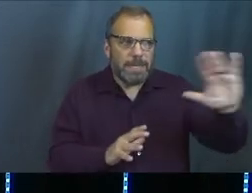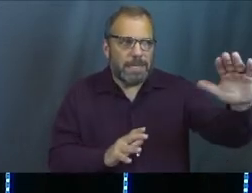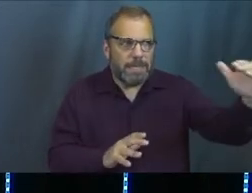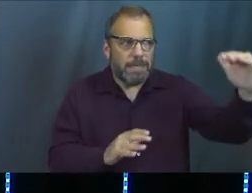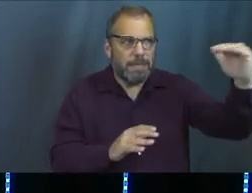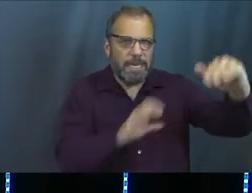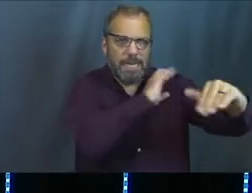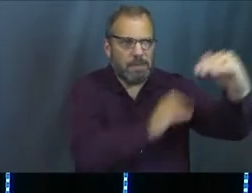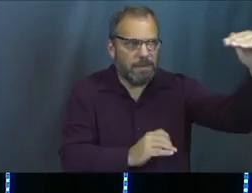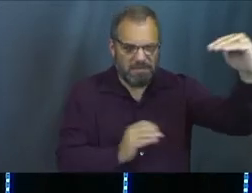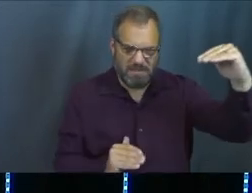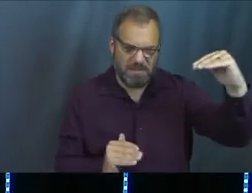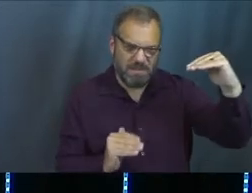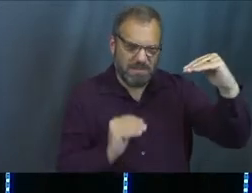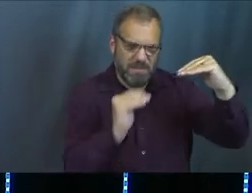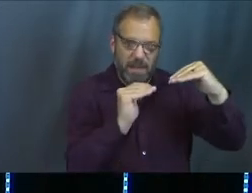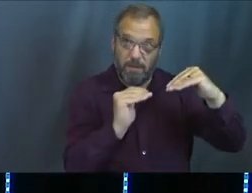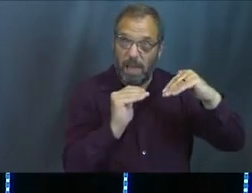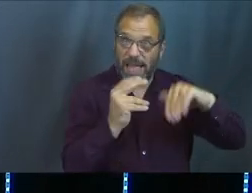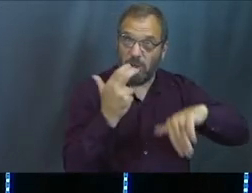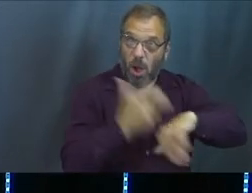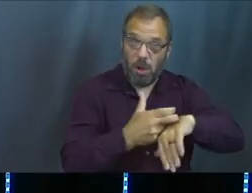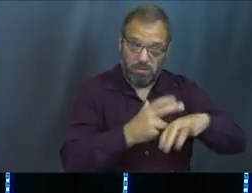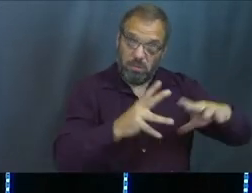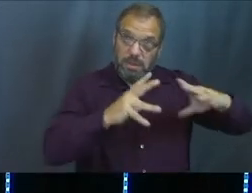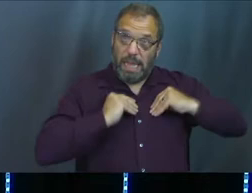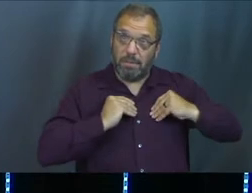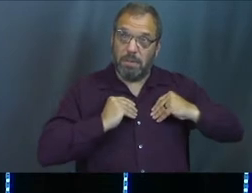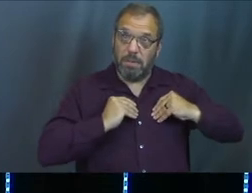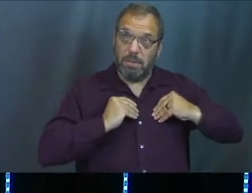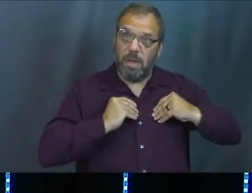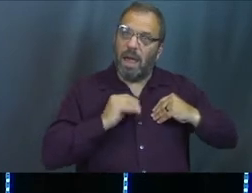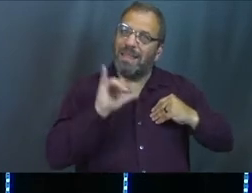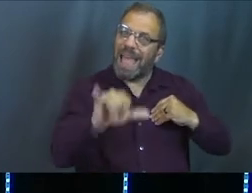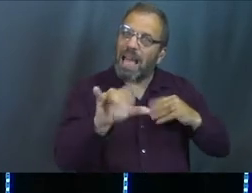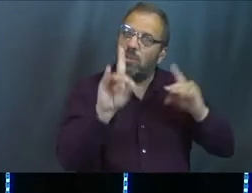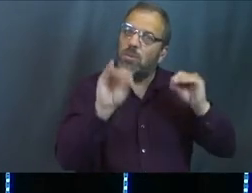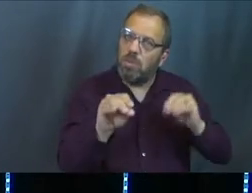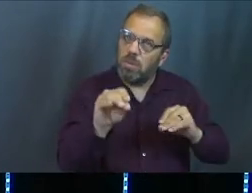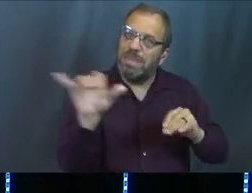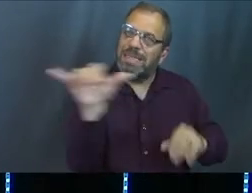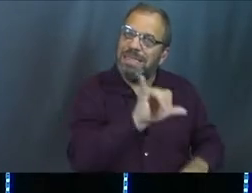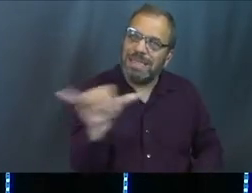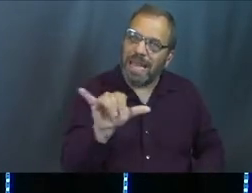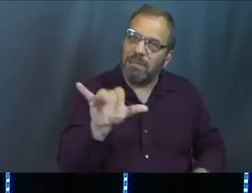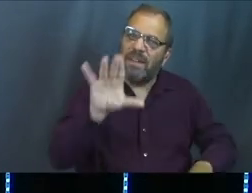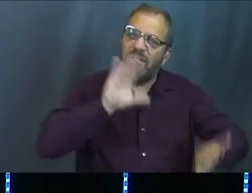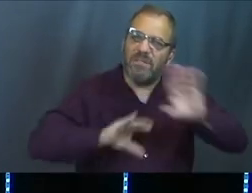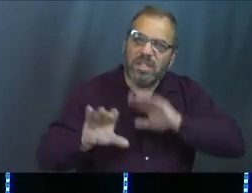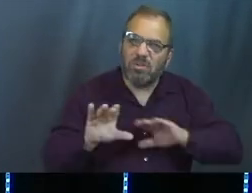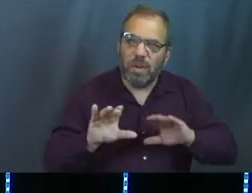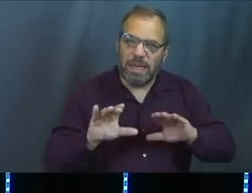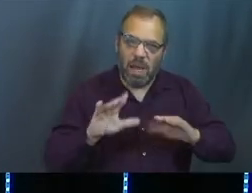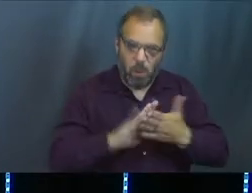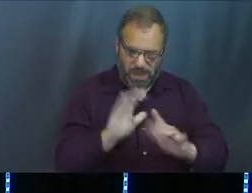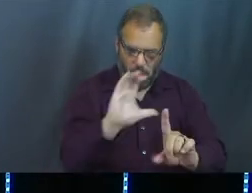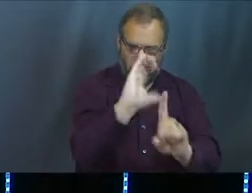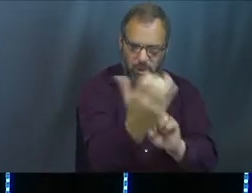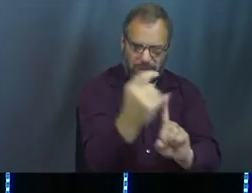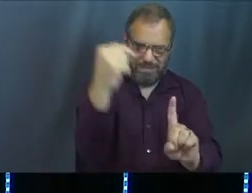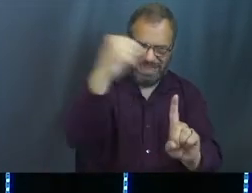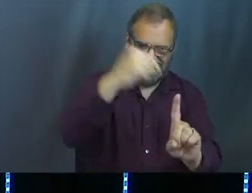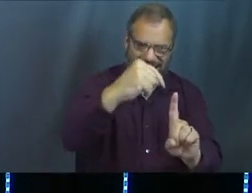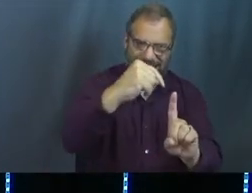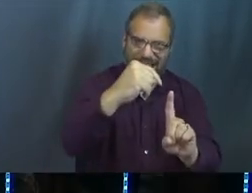the energy of the circumstance because it was really hard to deal with. We do that. We get frustrated. We let the circumstance